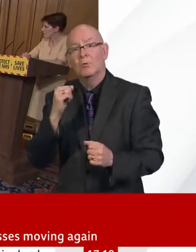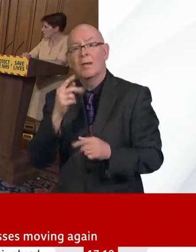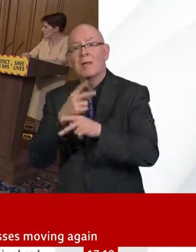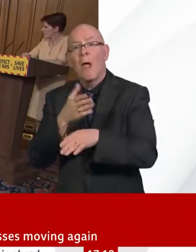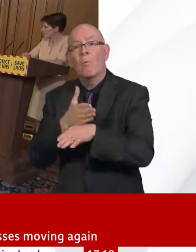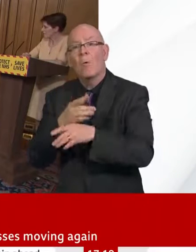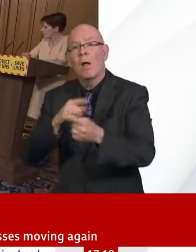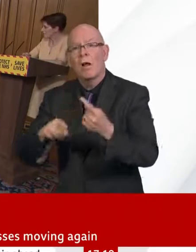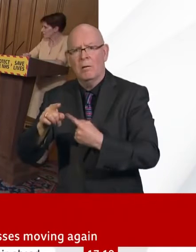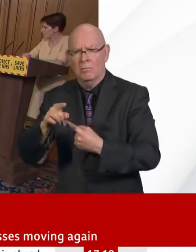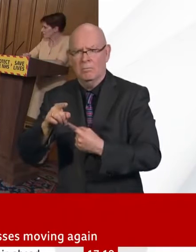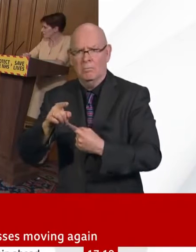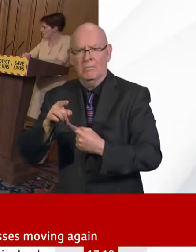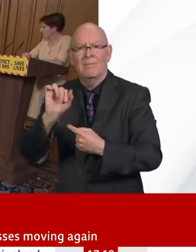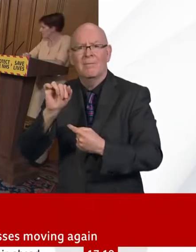rubbish, or is it not?